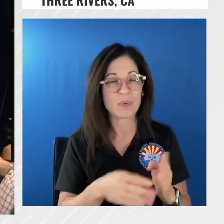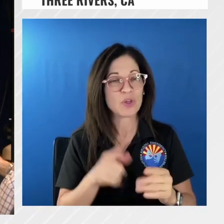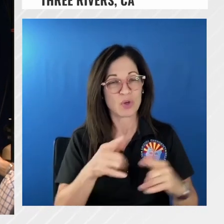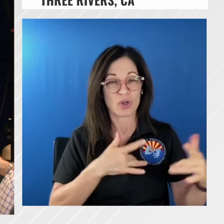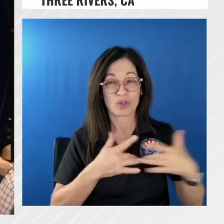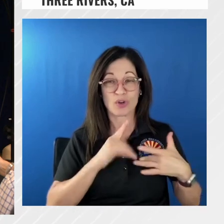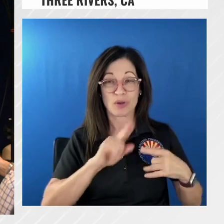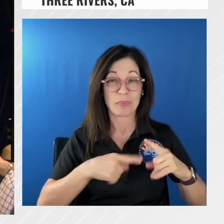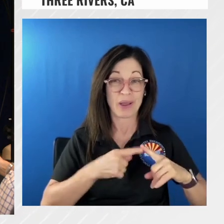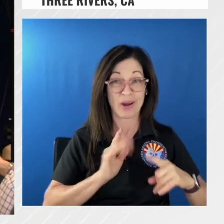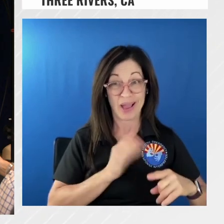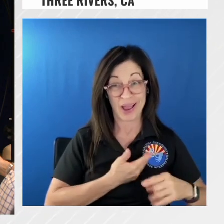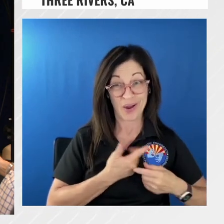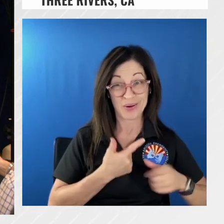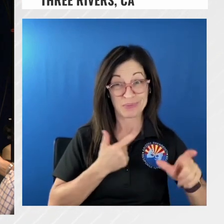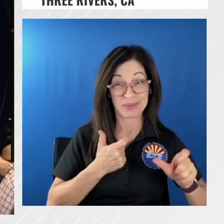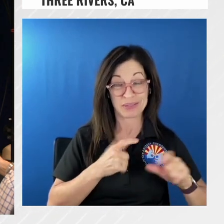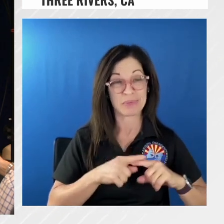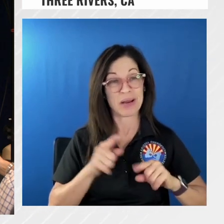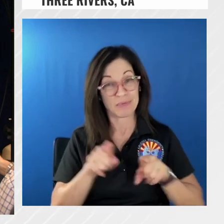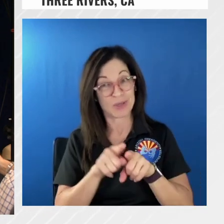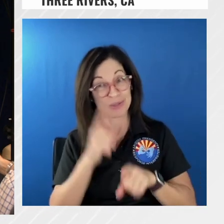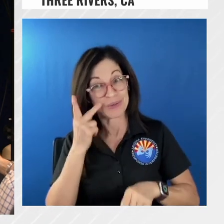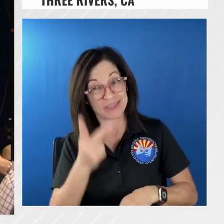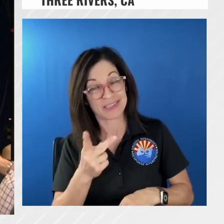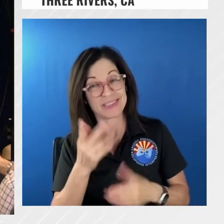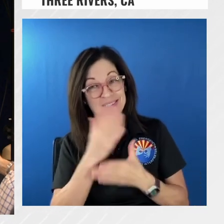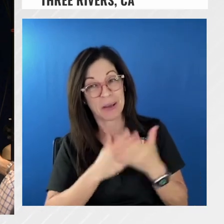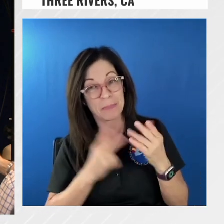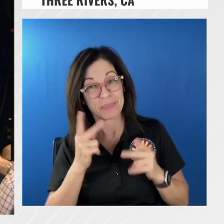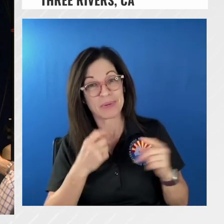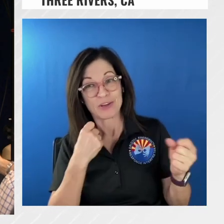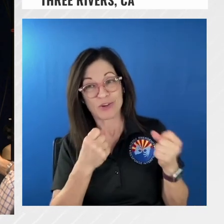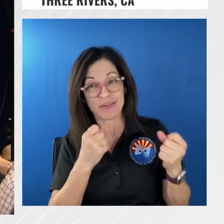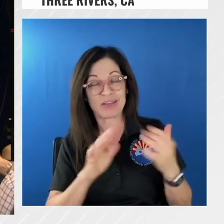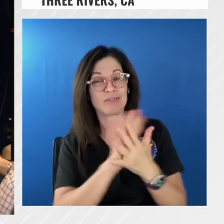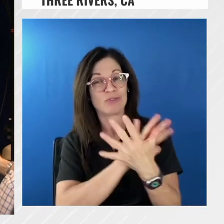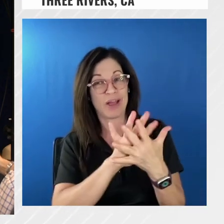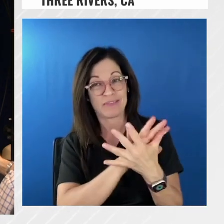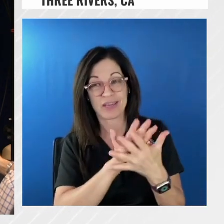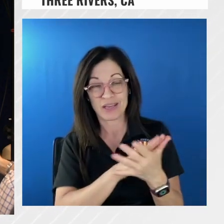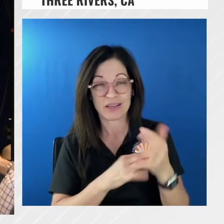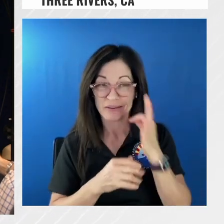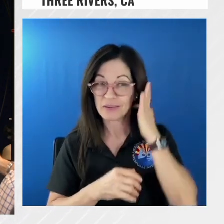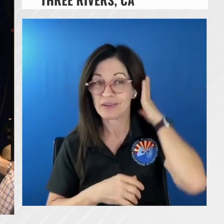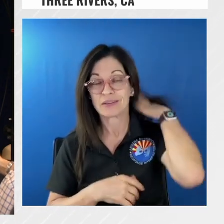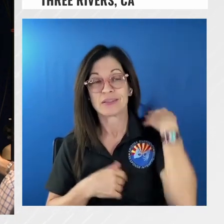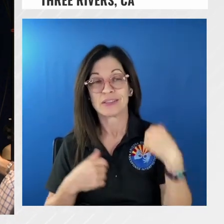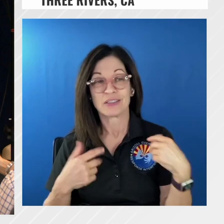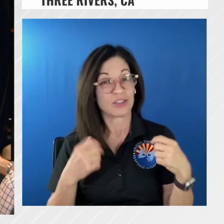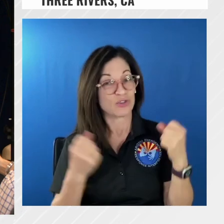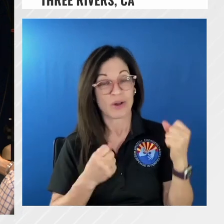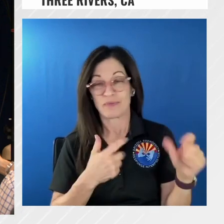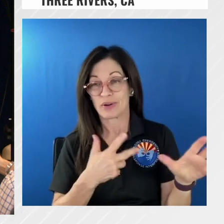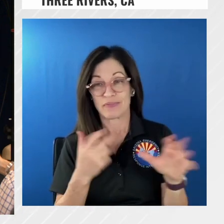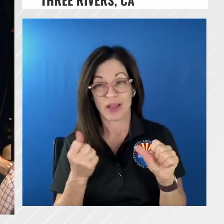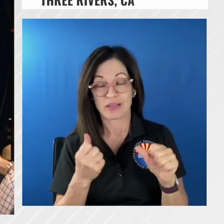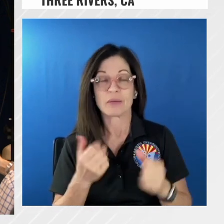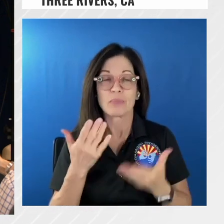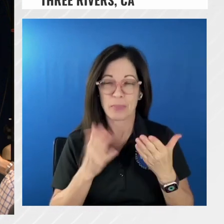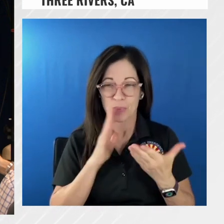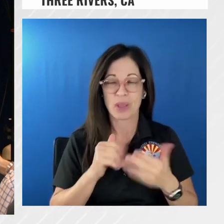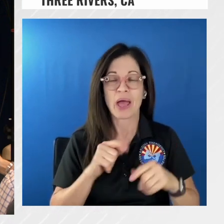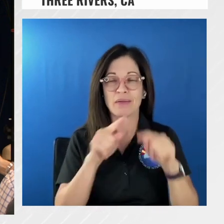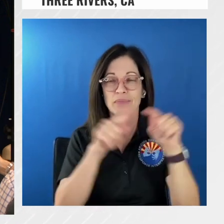speeds driving but i've seen uh i've been up there recently and there's a lot of traffic flowing through there pretty fast we will probably have signs out there